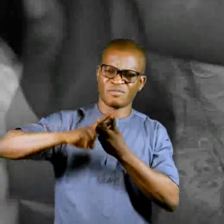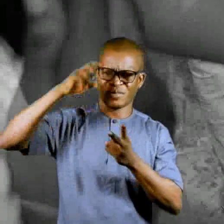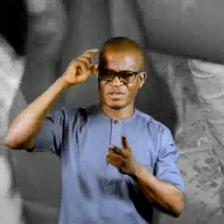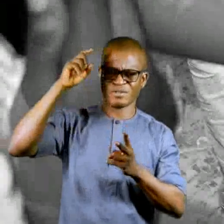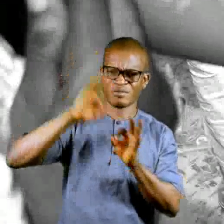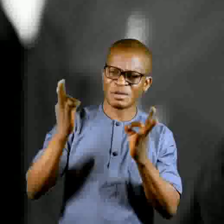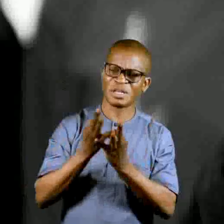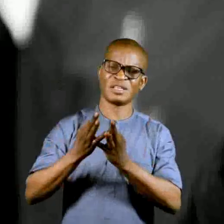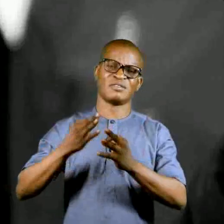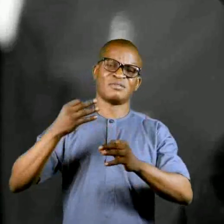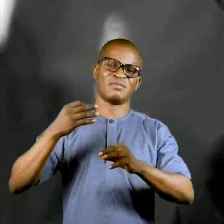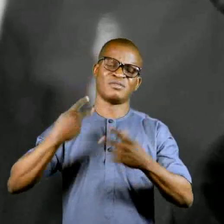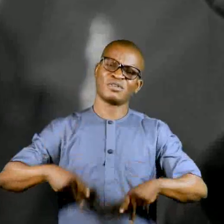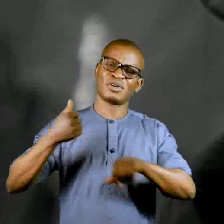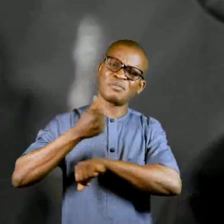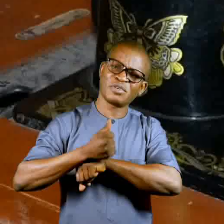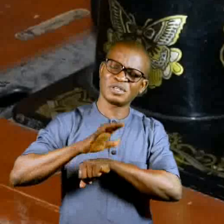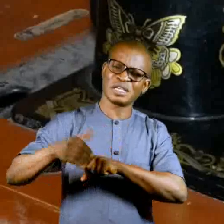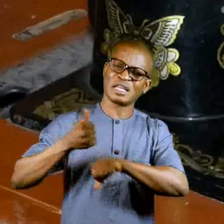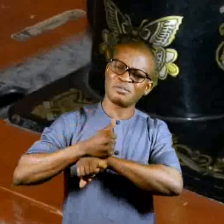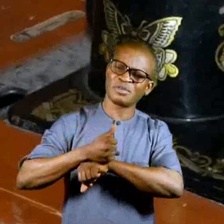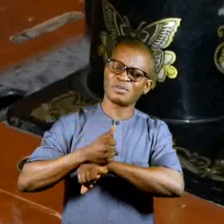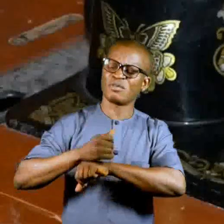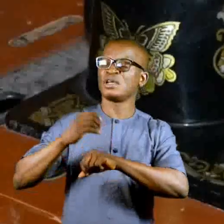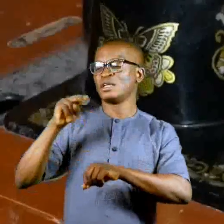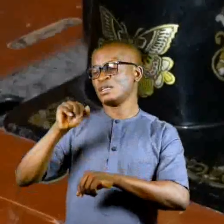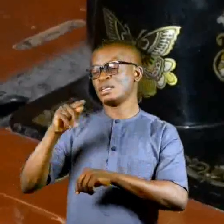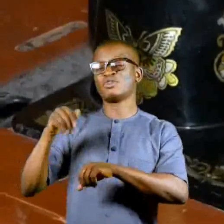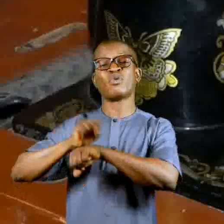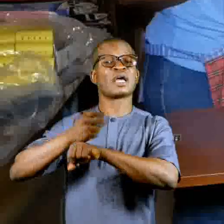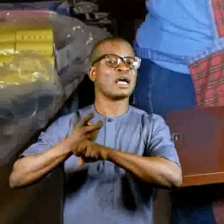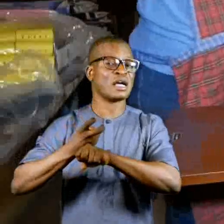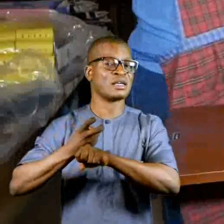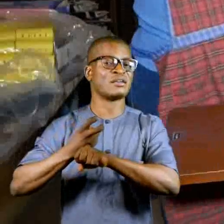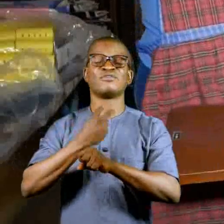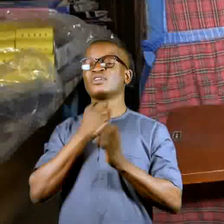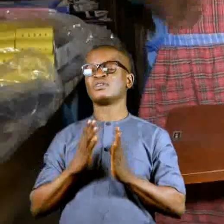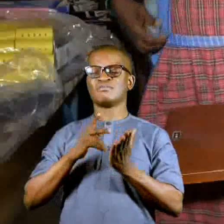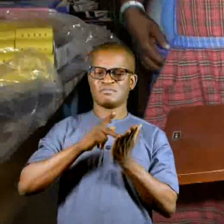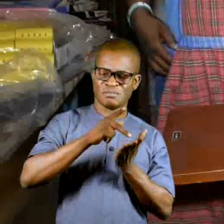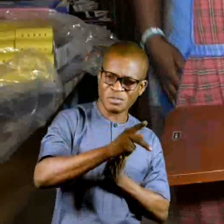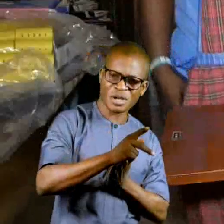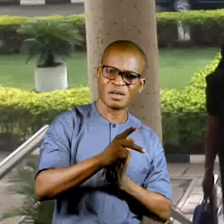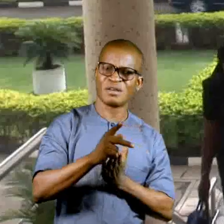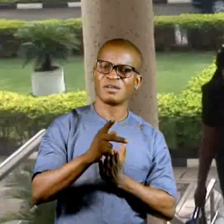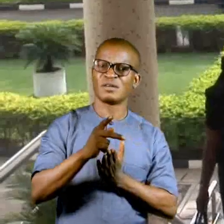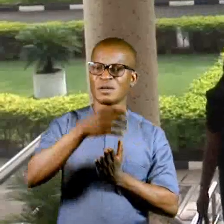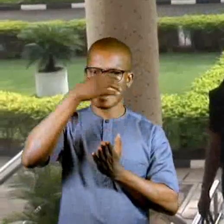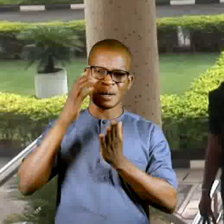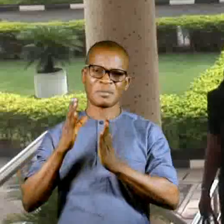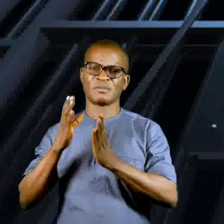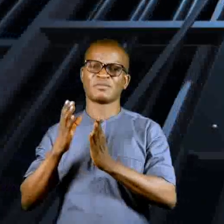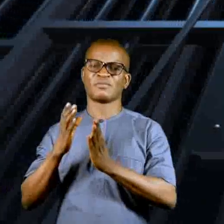physical abuse, especially child abuse. NAPTIP is leaving no stone unturned to ensure that victims are compensated and